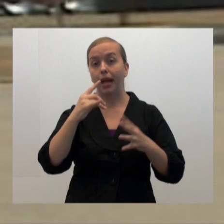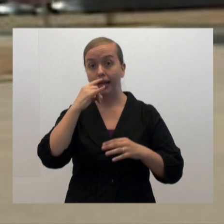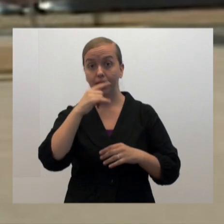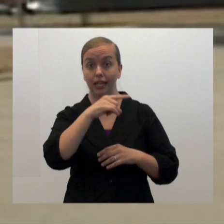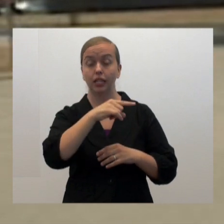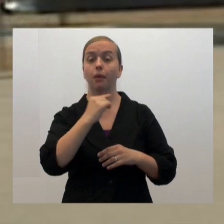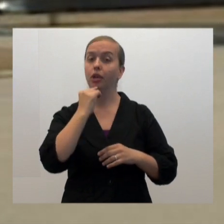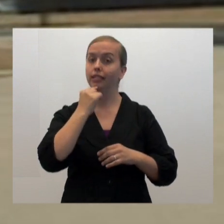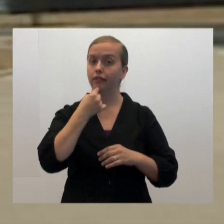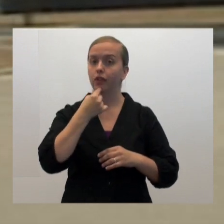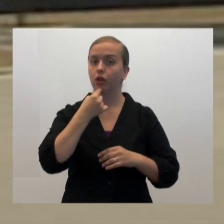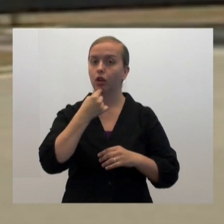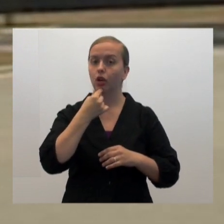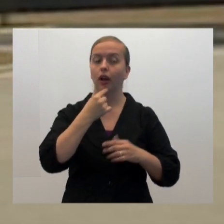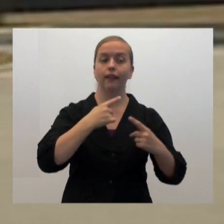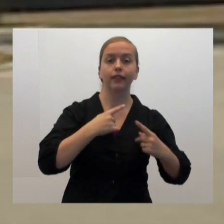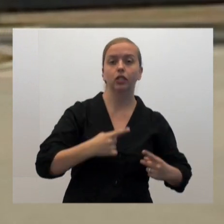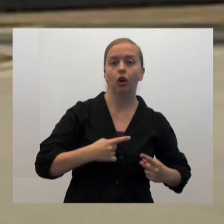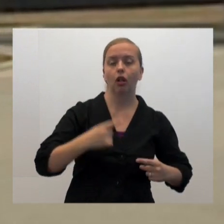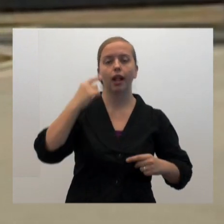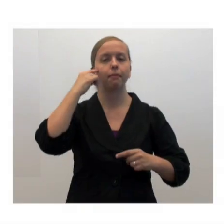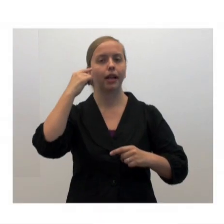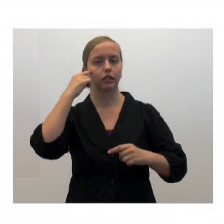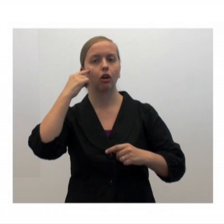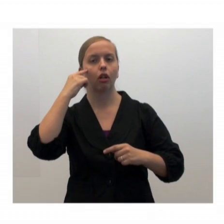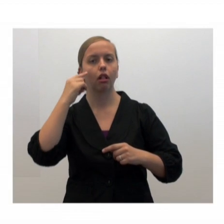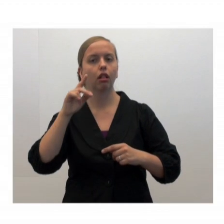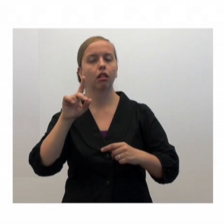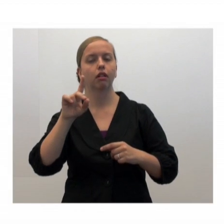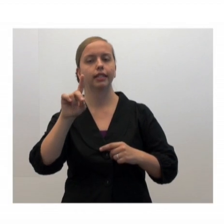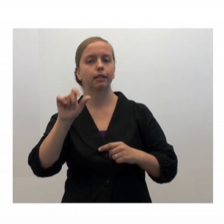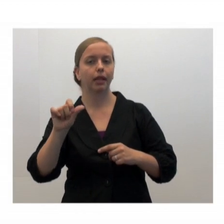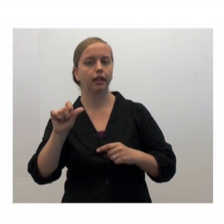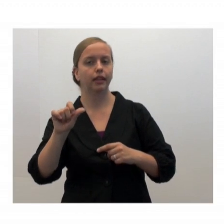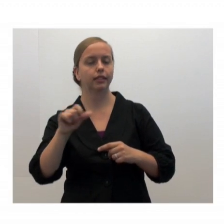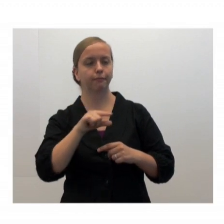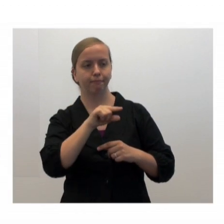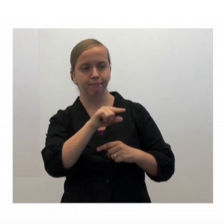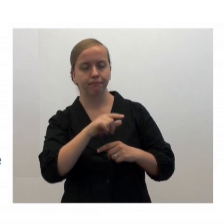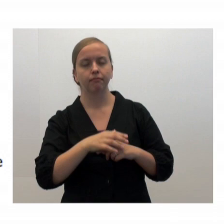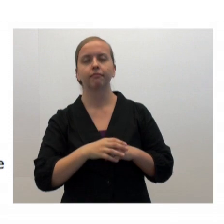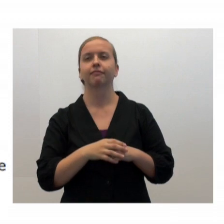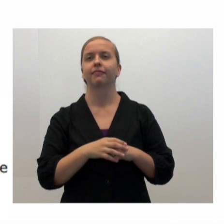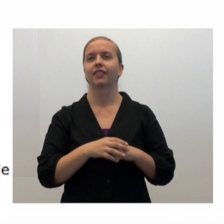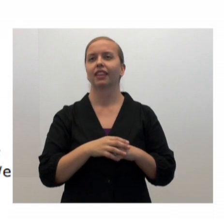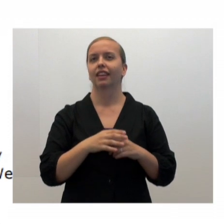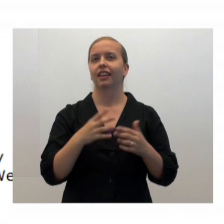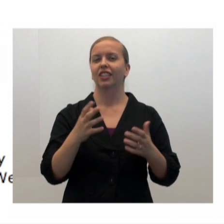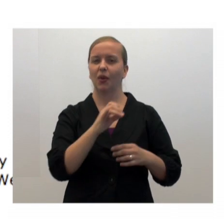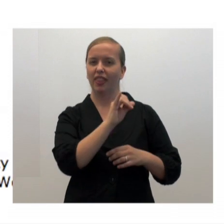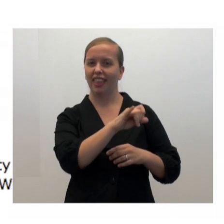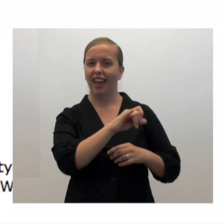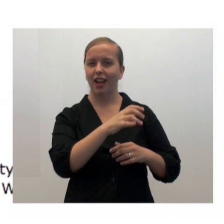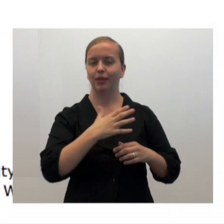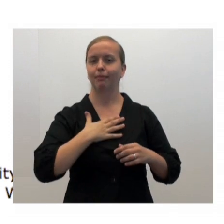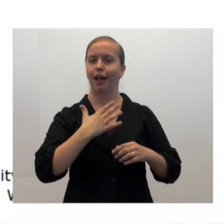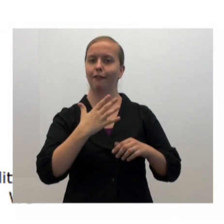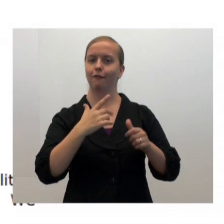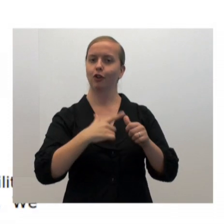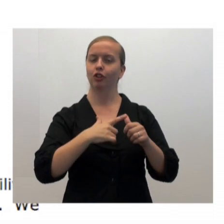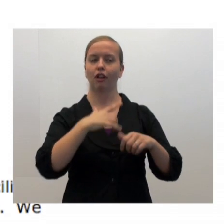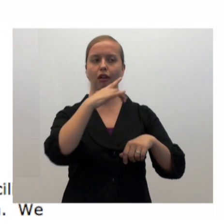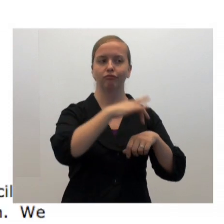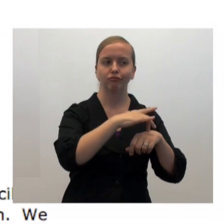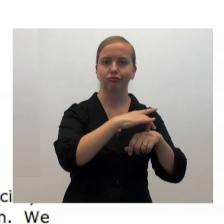We had a number of kids that had pretty severe both physical and mental disabilities. And